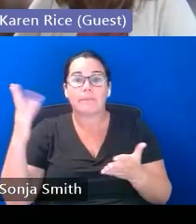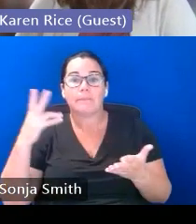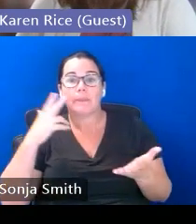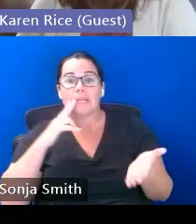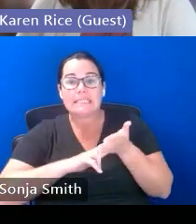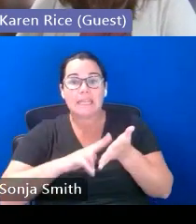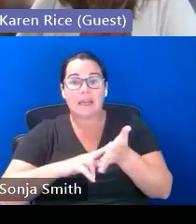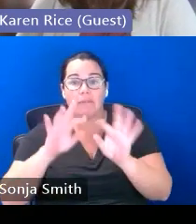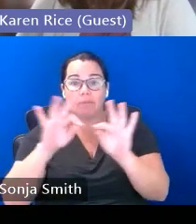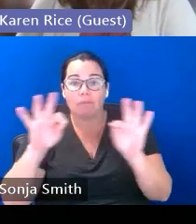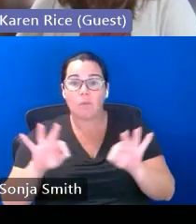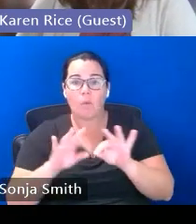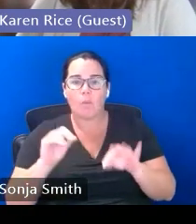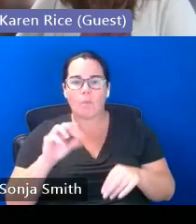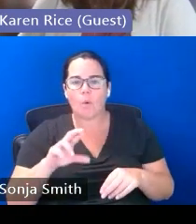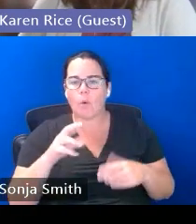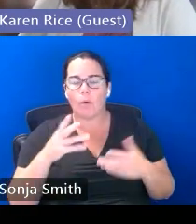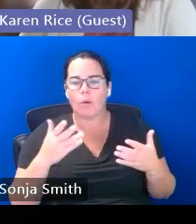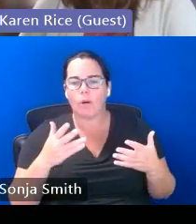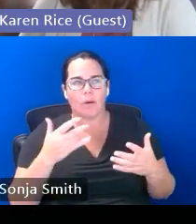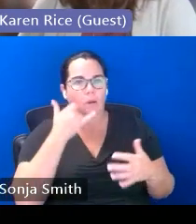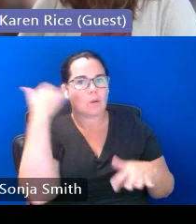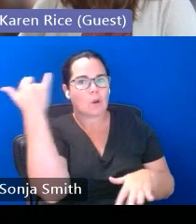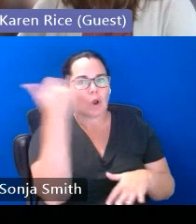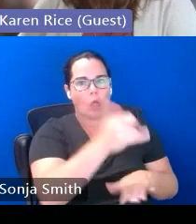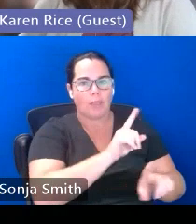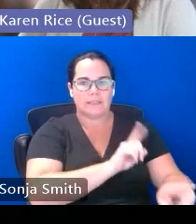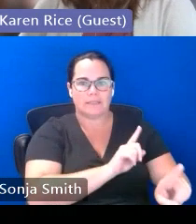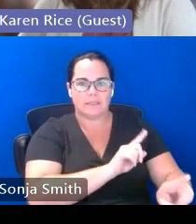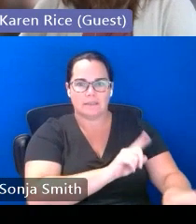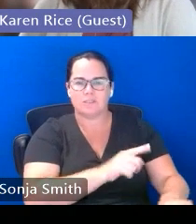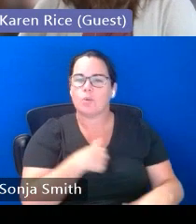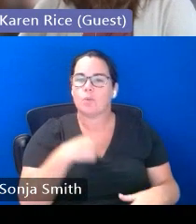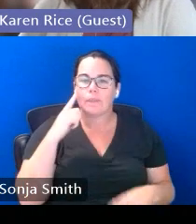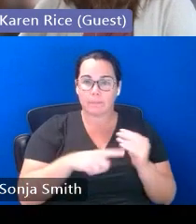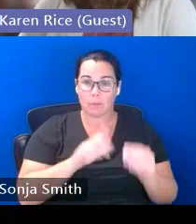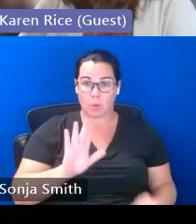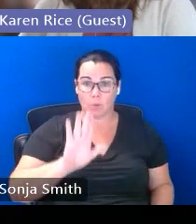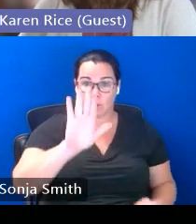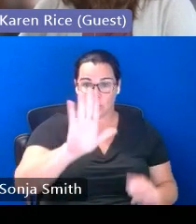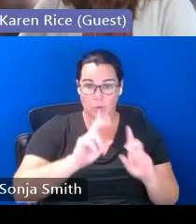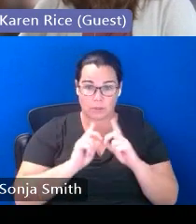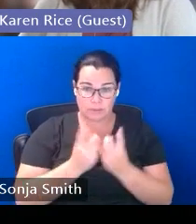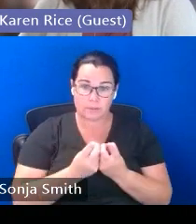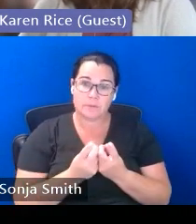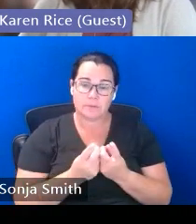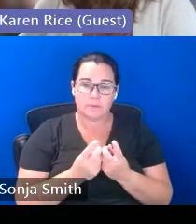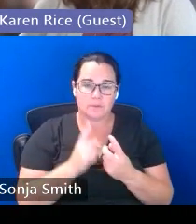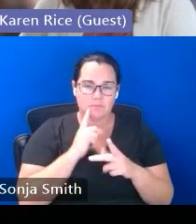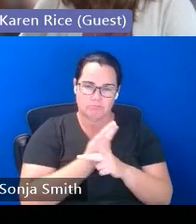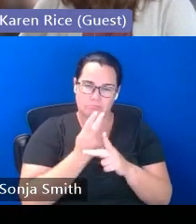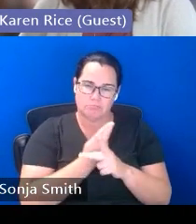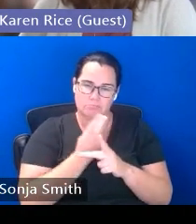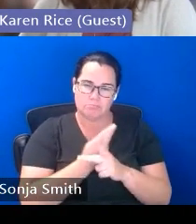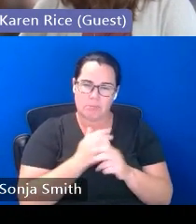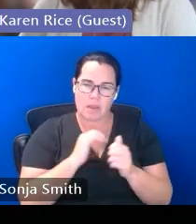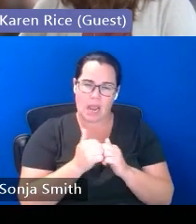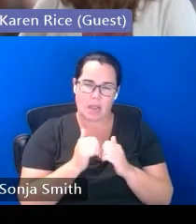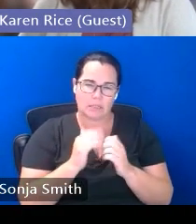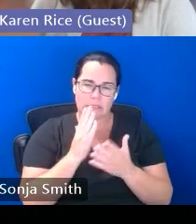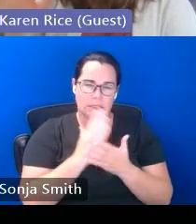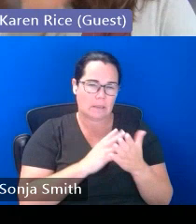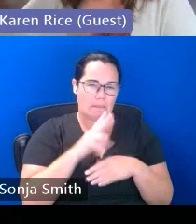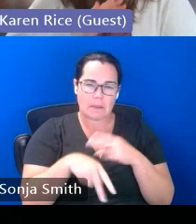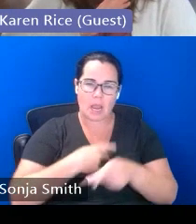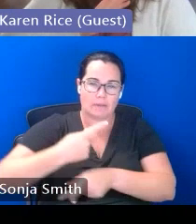so it's important to think through kind of what your own district process is for making sure that there is some kind of caregiver listed for unaccompanied